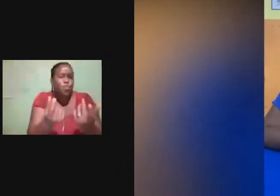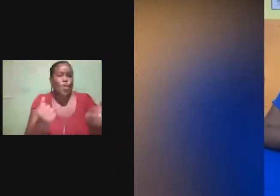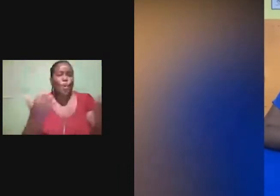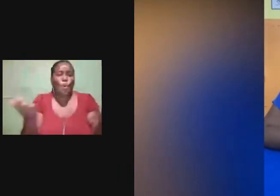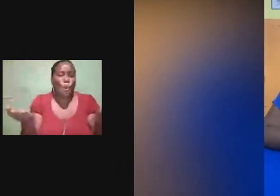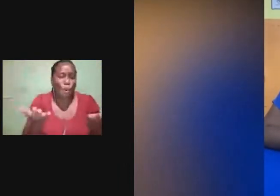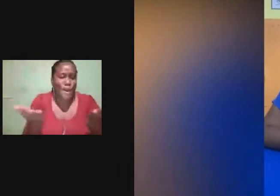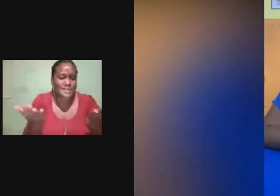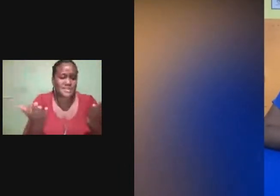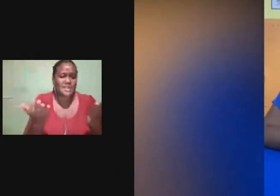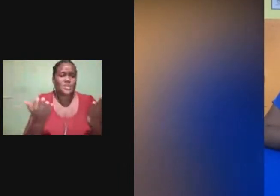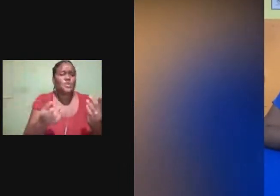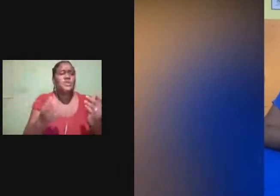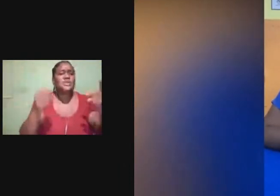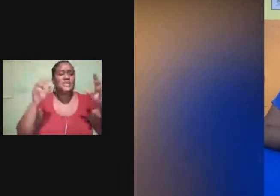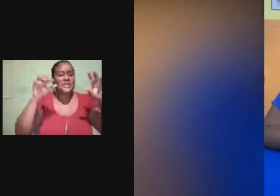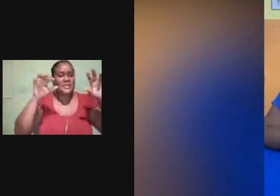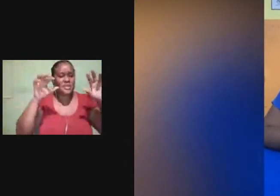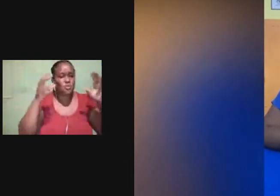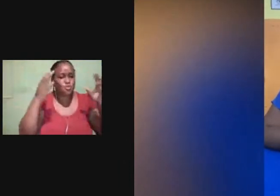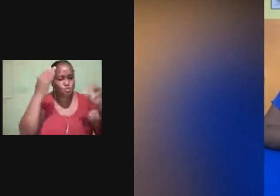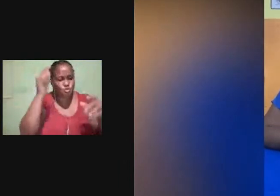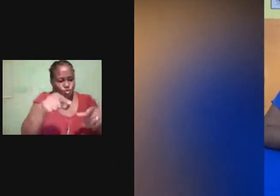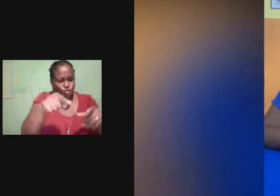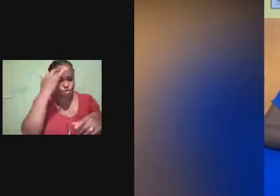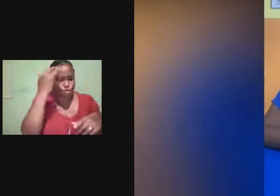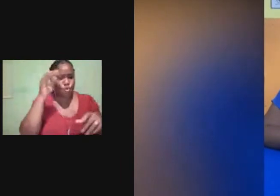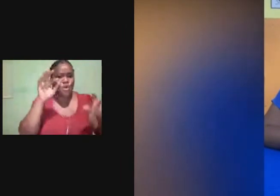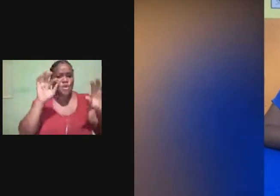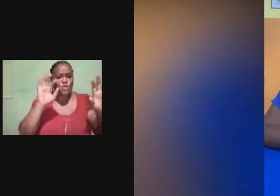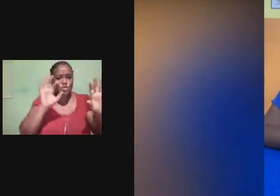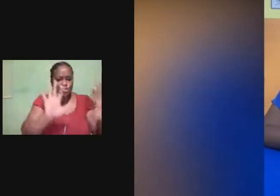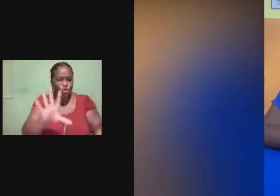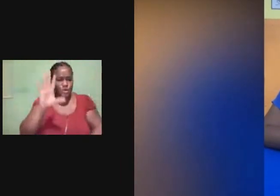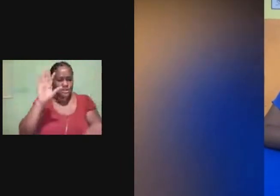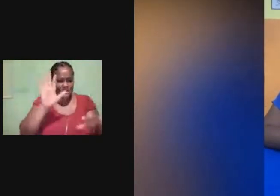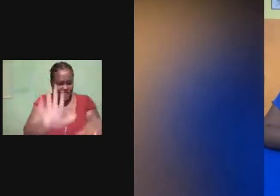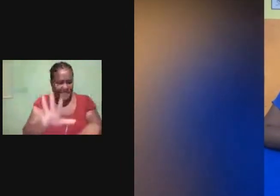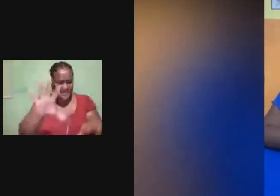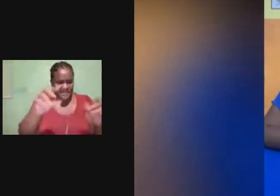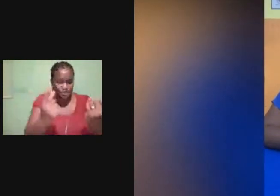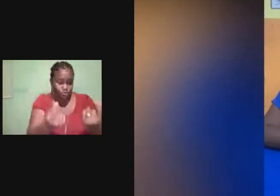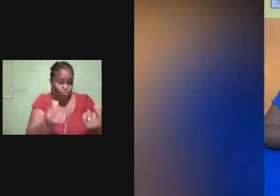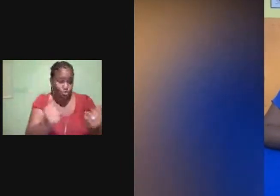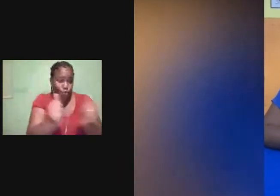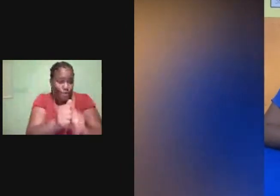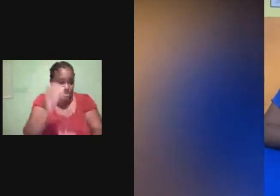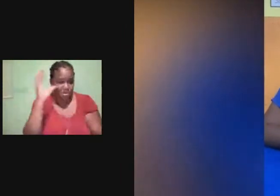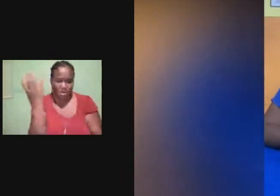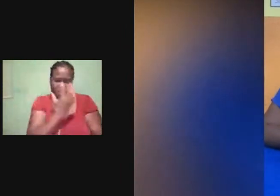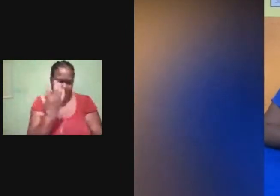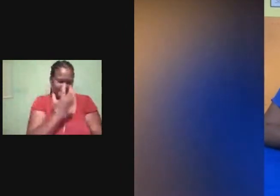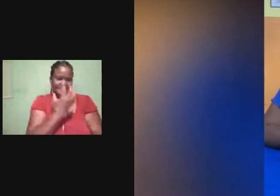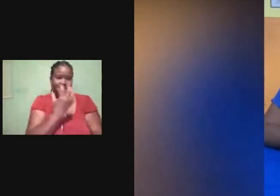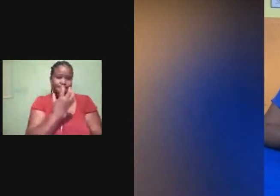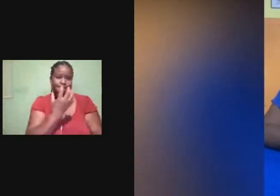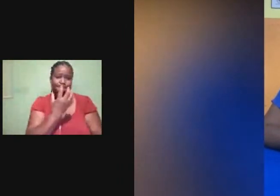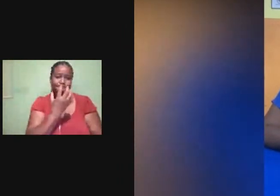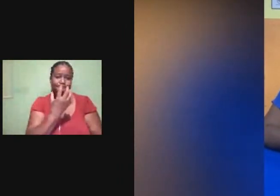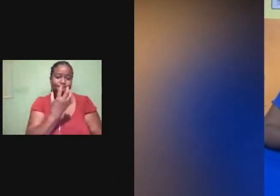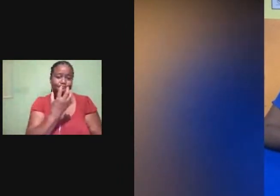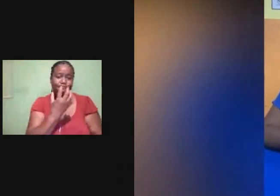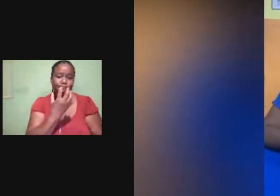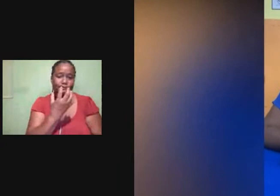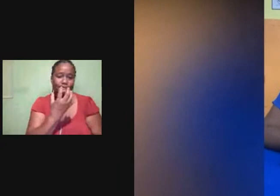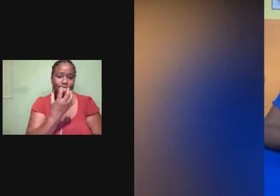Especially the fact that he found yes and no. And so everything I tell him to do now, he tells me no. While somebody will say he's being disobedient.